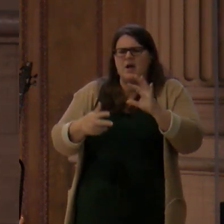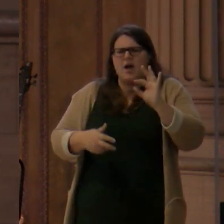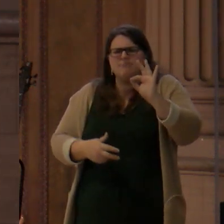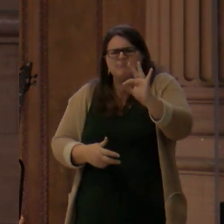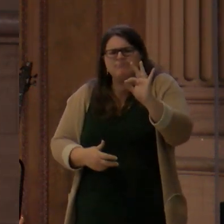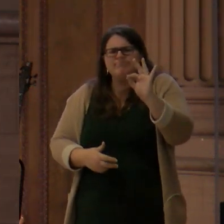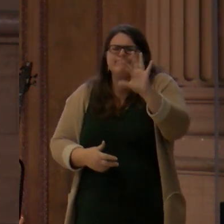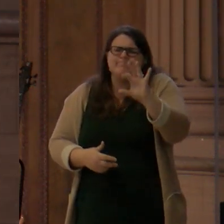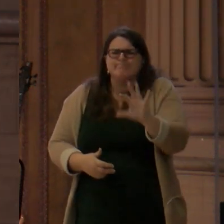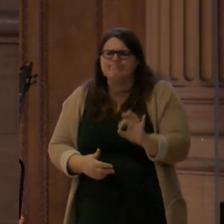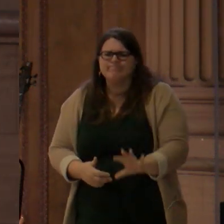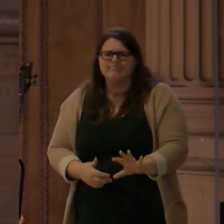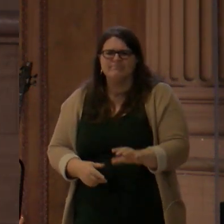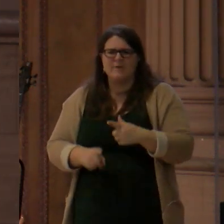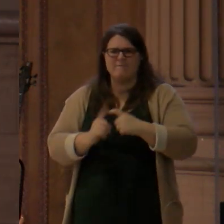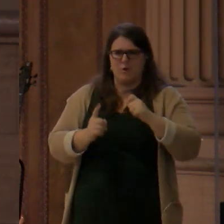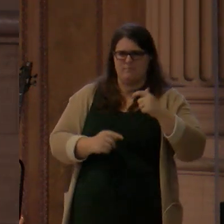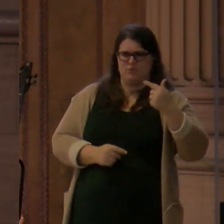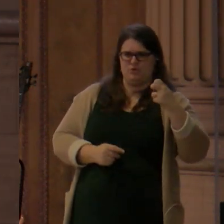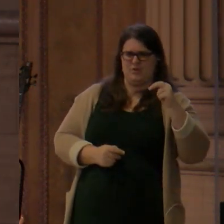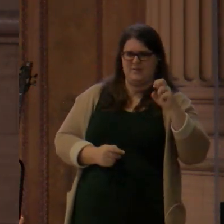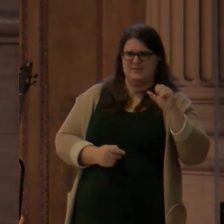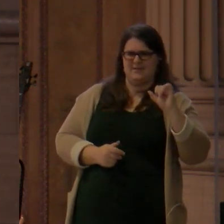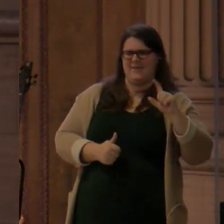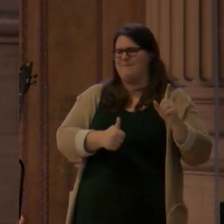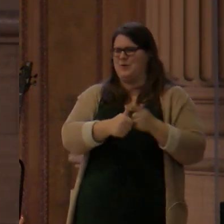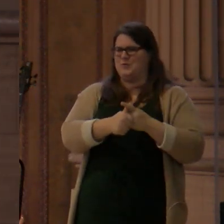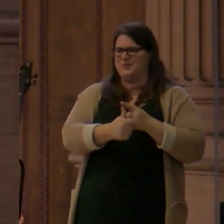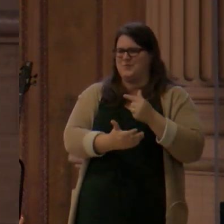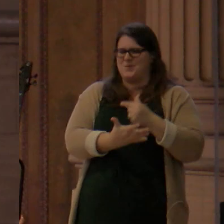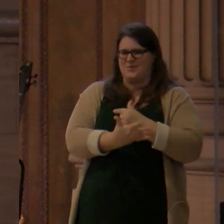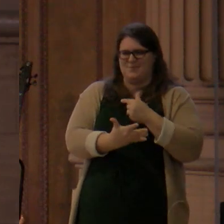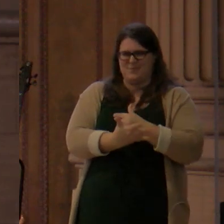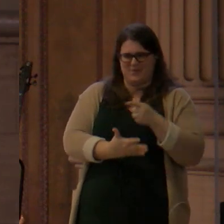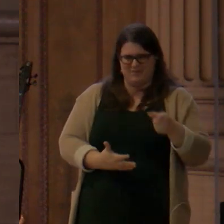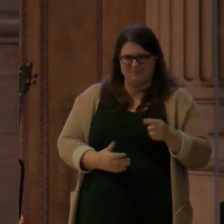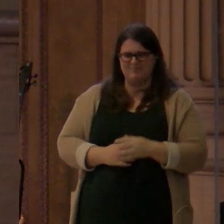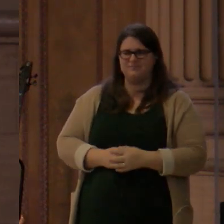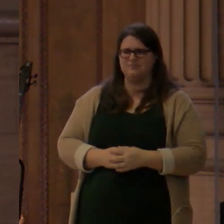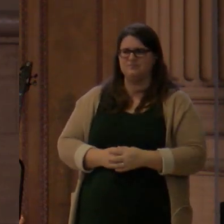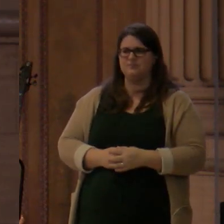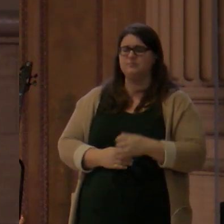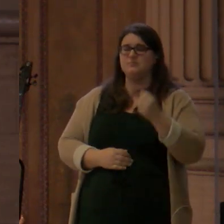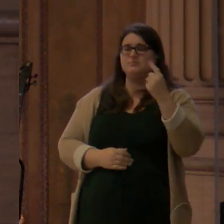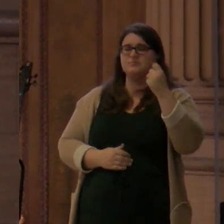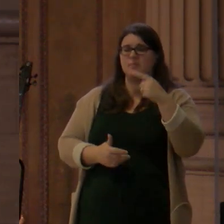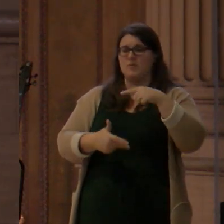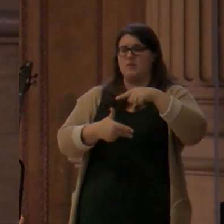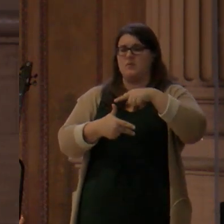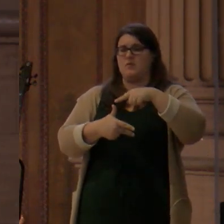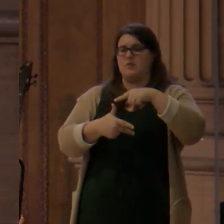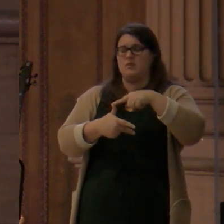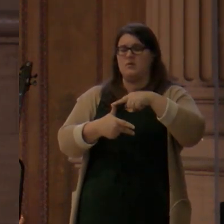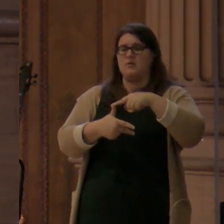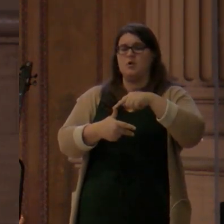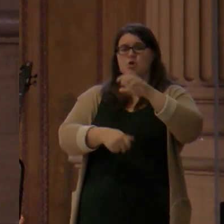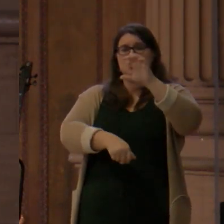here. Number one, we need to understand that the church has an enemy, but not a conqueror.